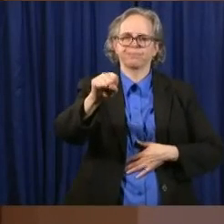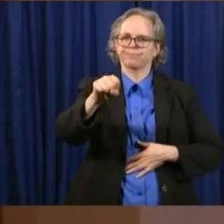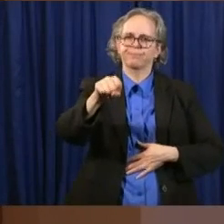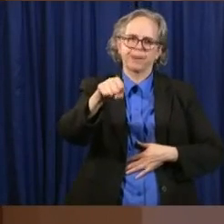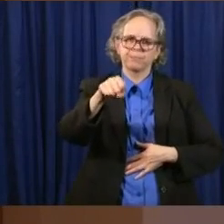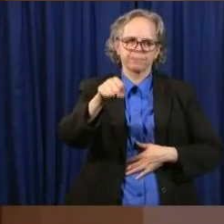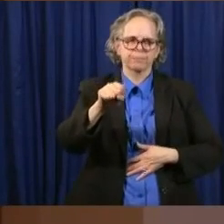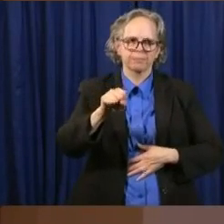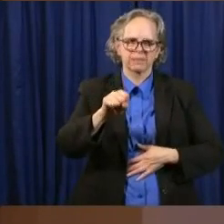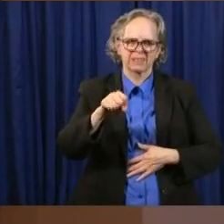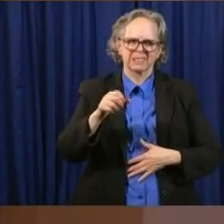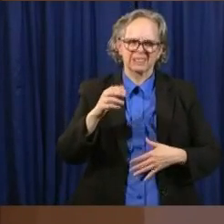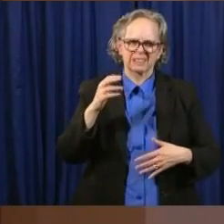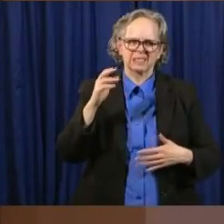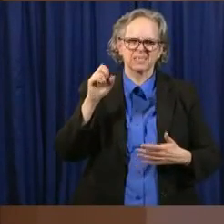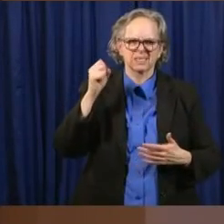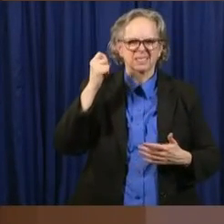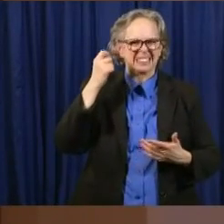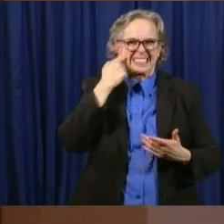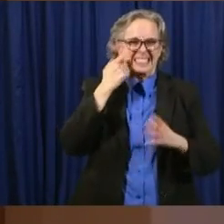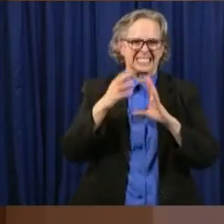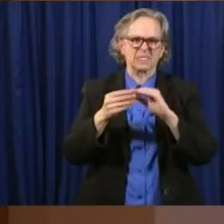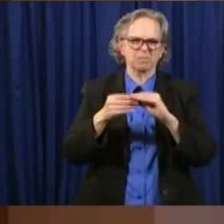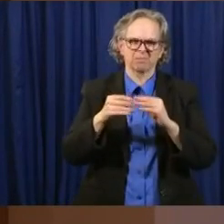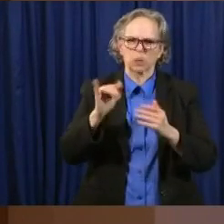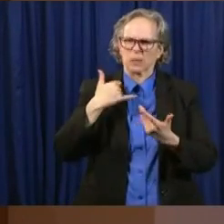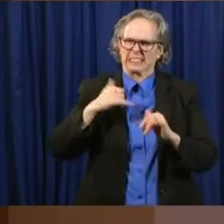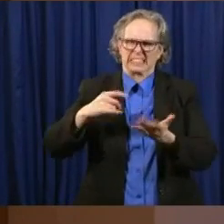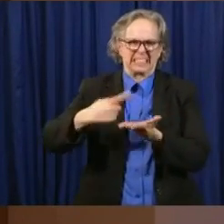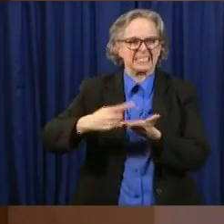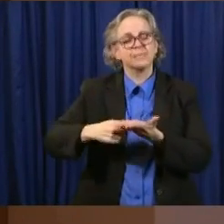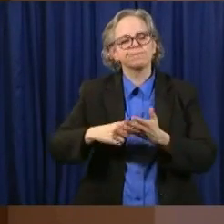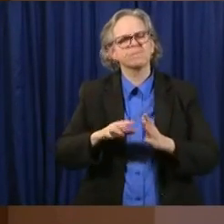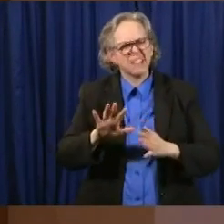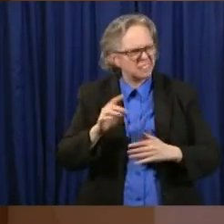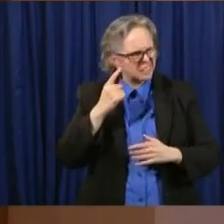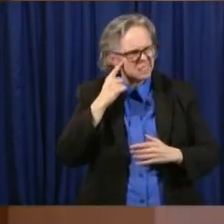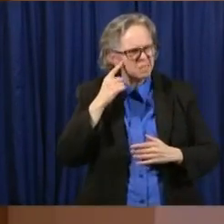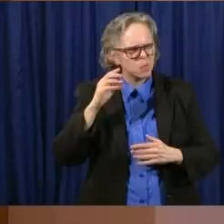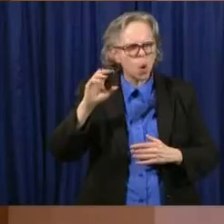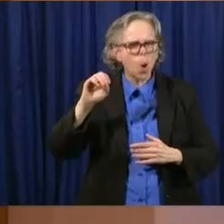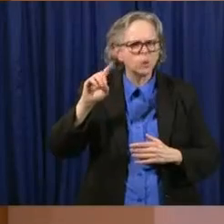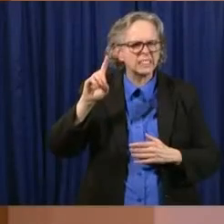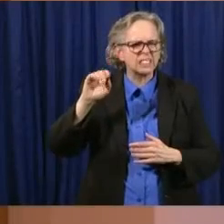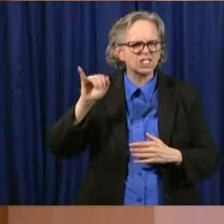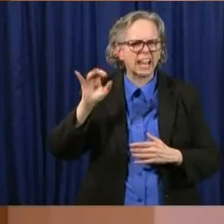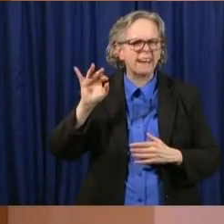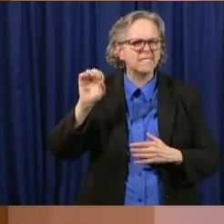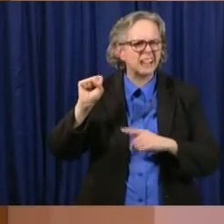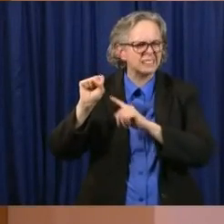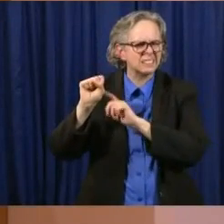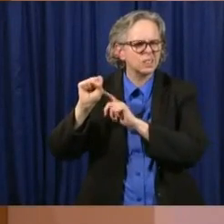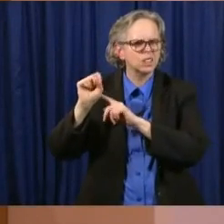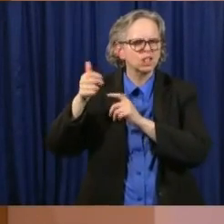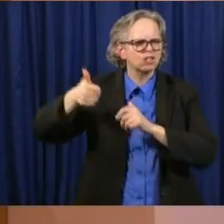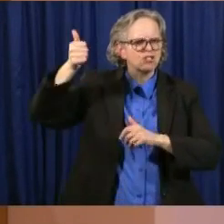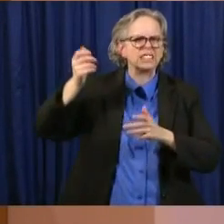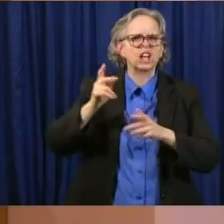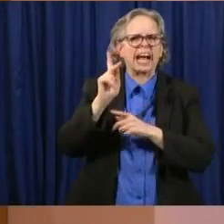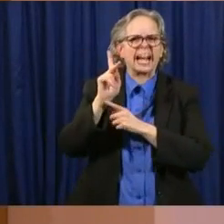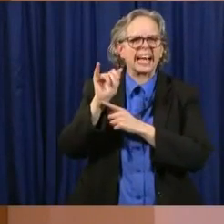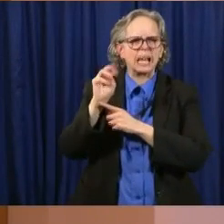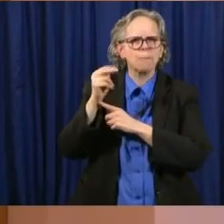as the Governor said. I believe we have ODJFS Director Kim Hall available on the line, who